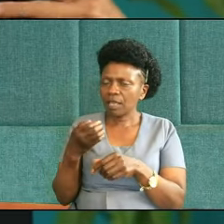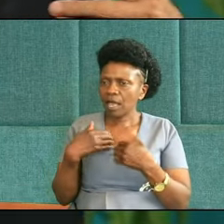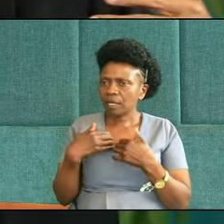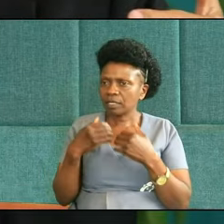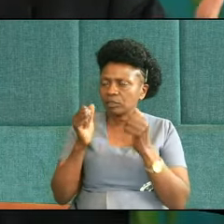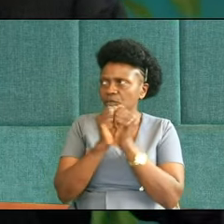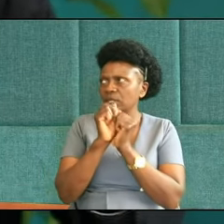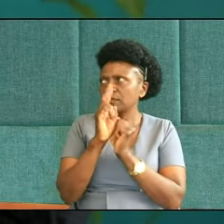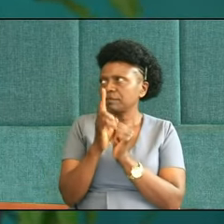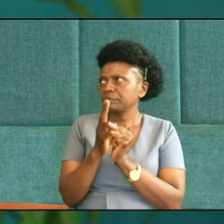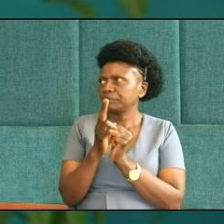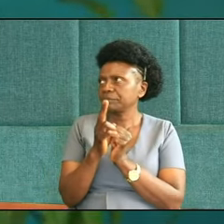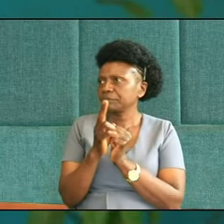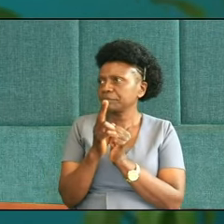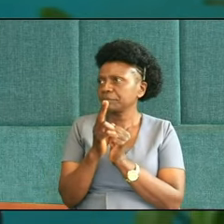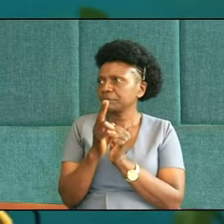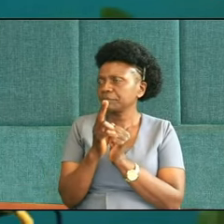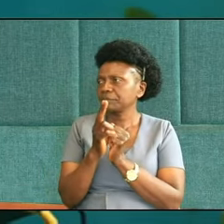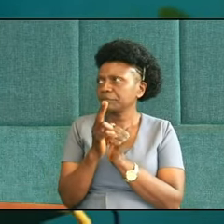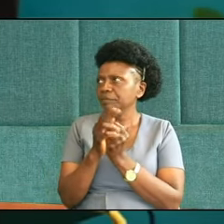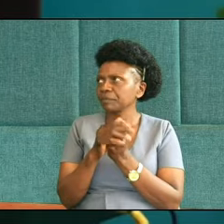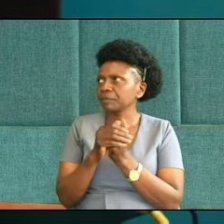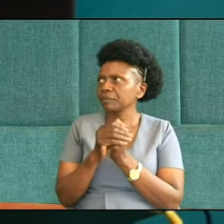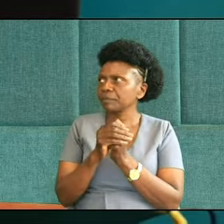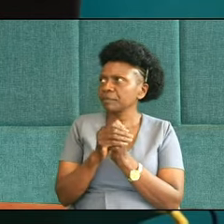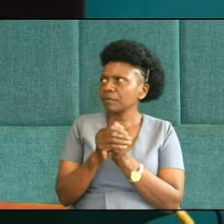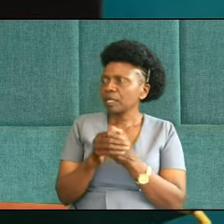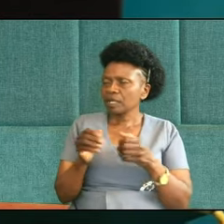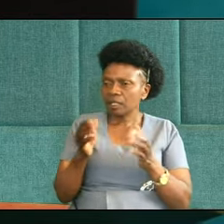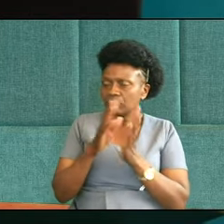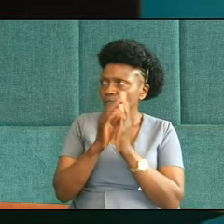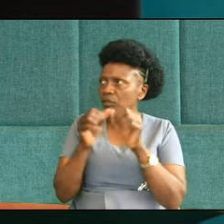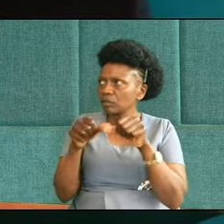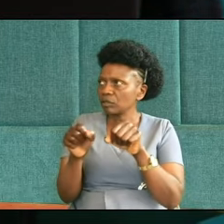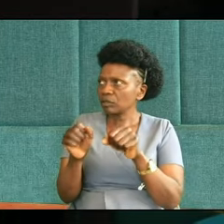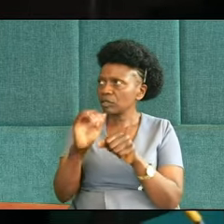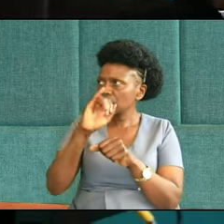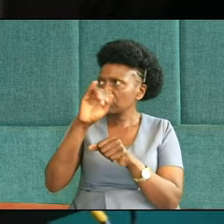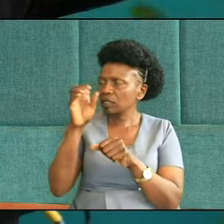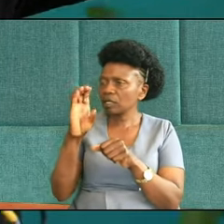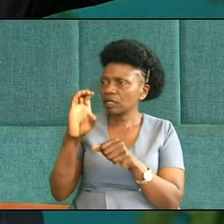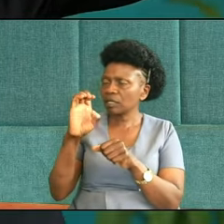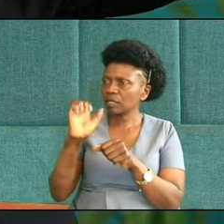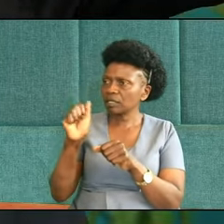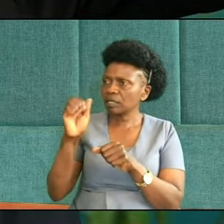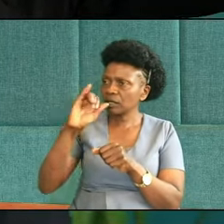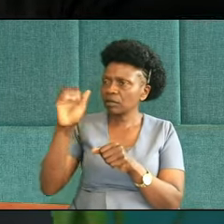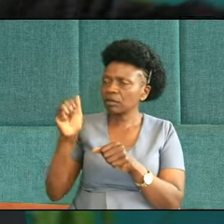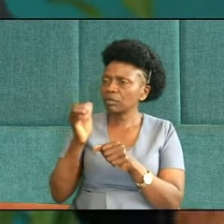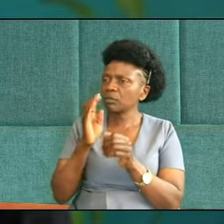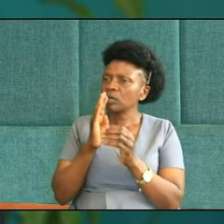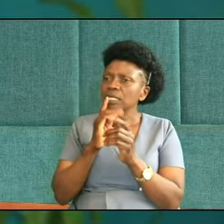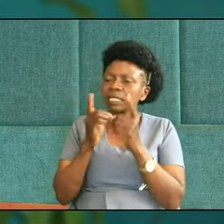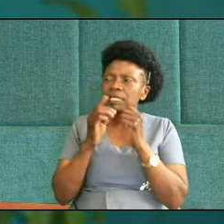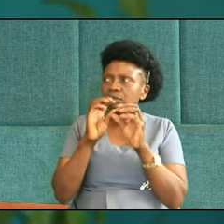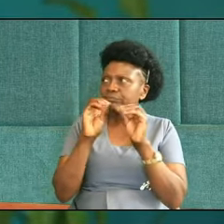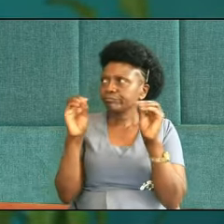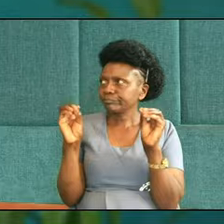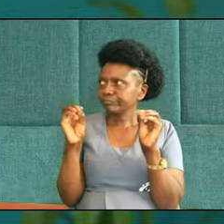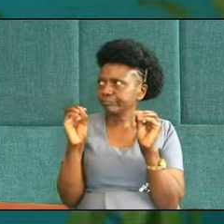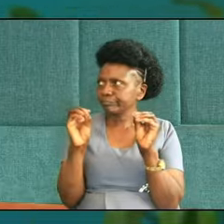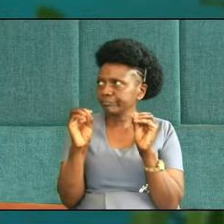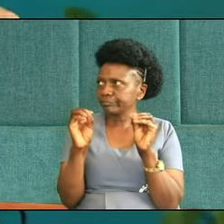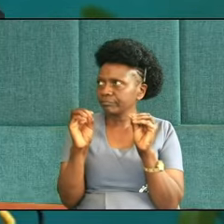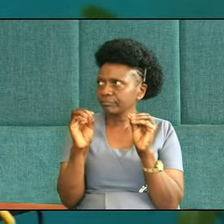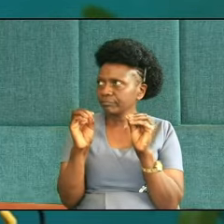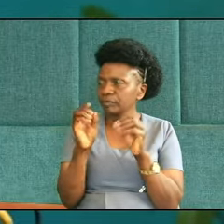Judah has come back. How do I know? Because the verse continues, but Jacob did not send Benjamin, Joseph's brother, with